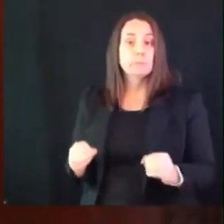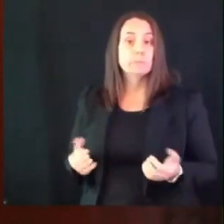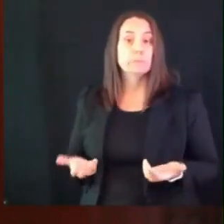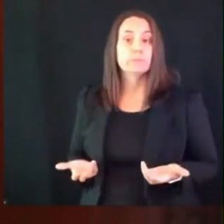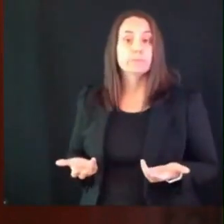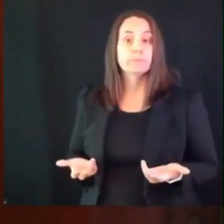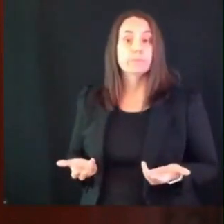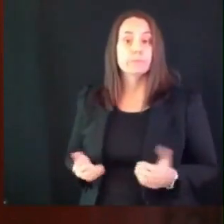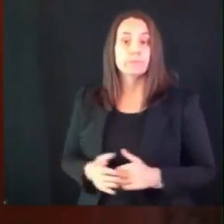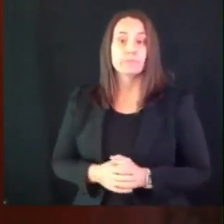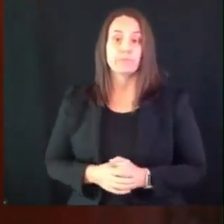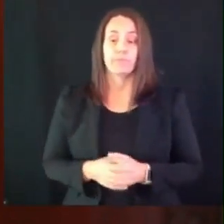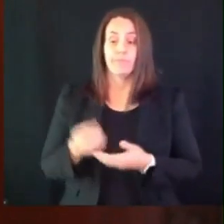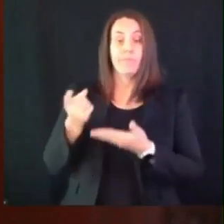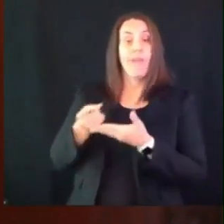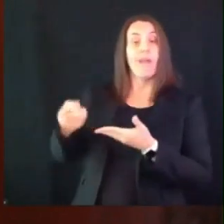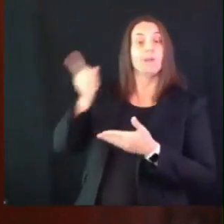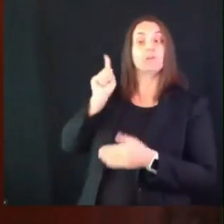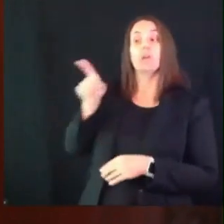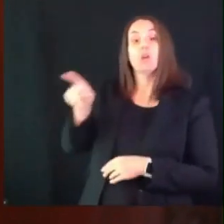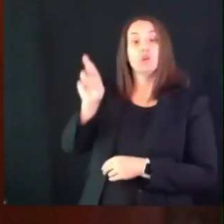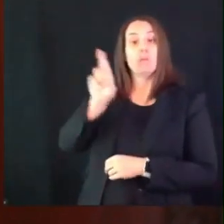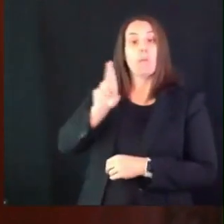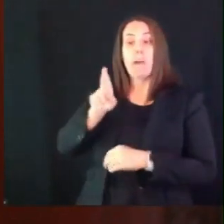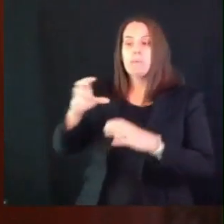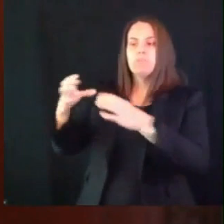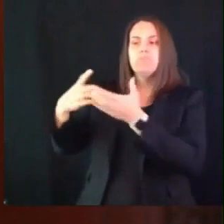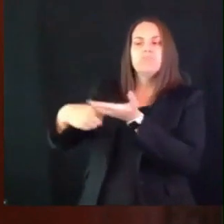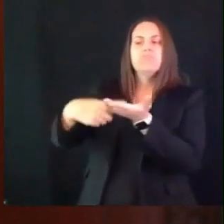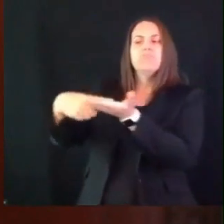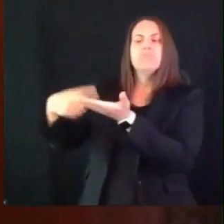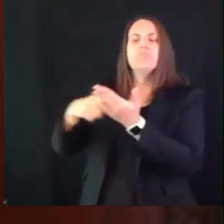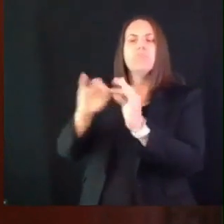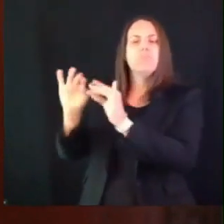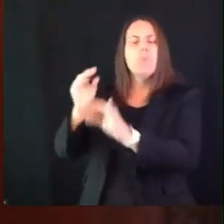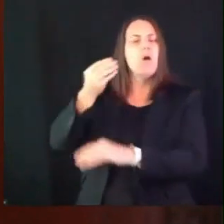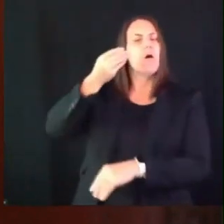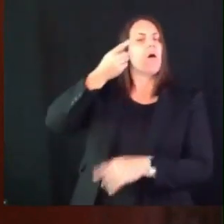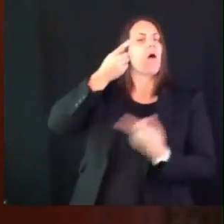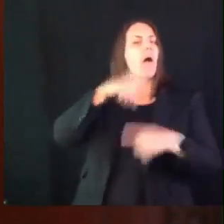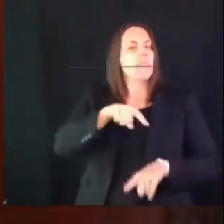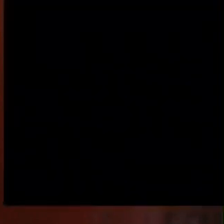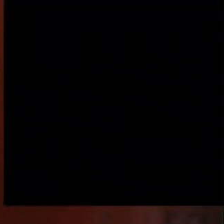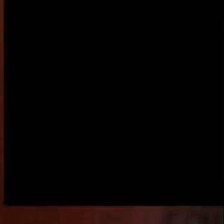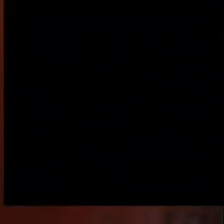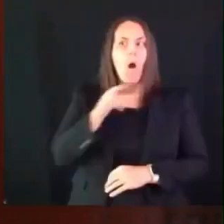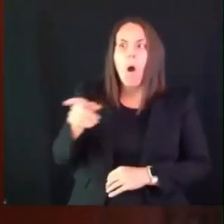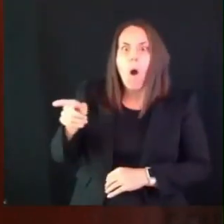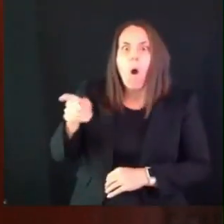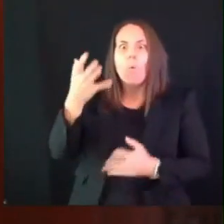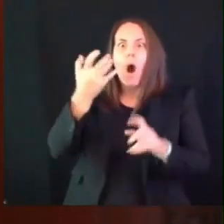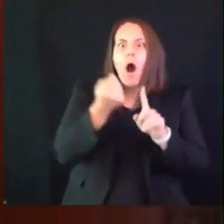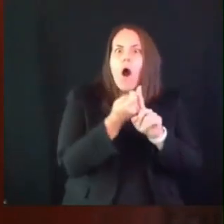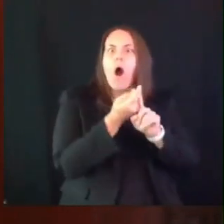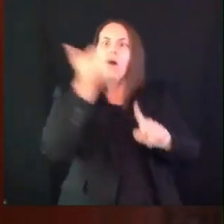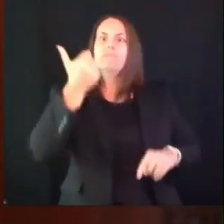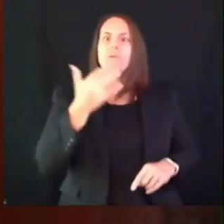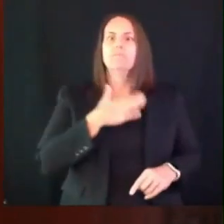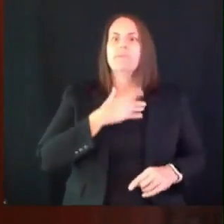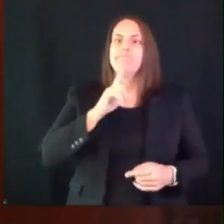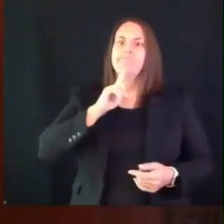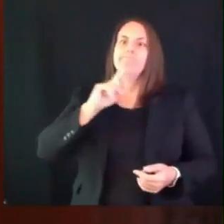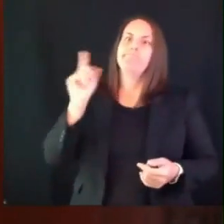and vote down our statewide cova 19 public health emergency and our order requiring face